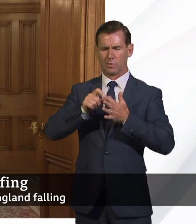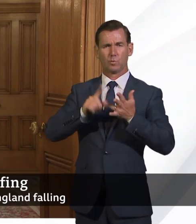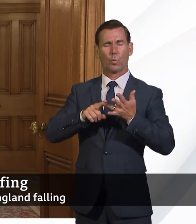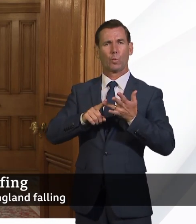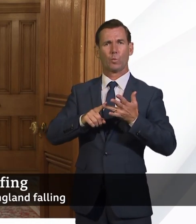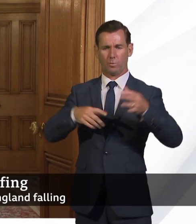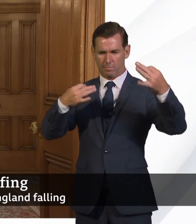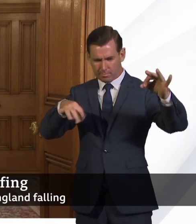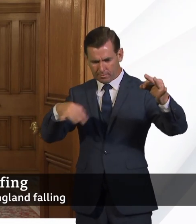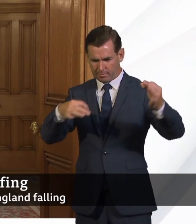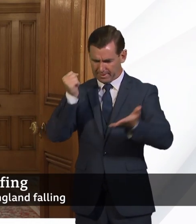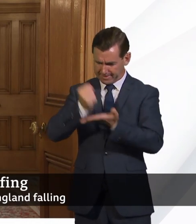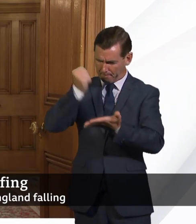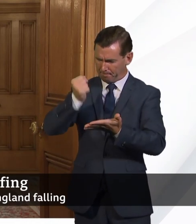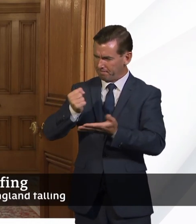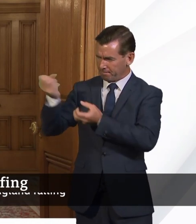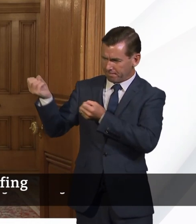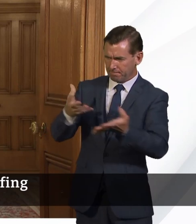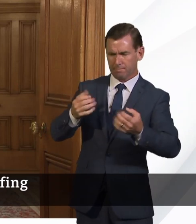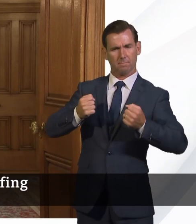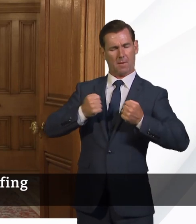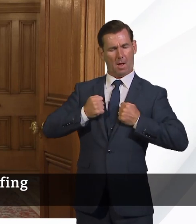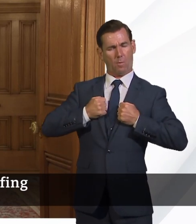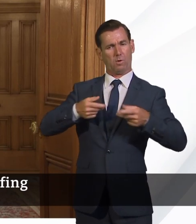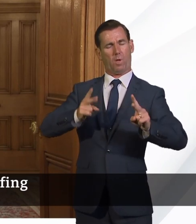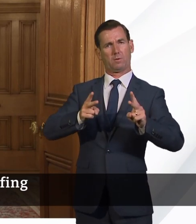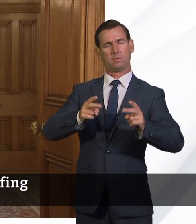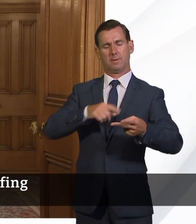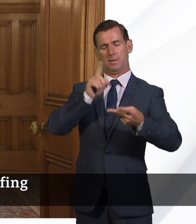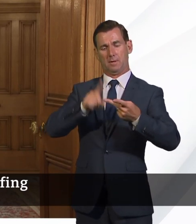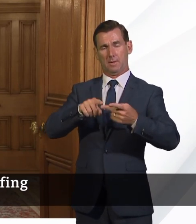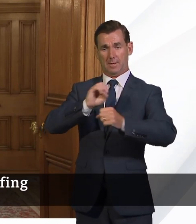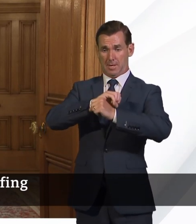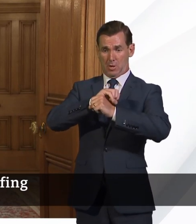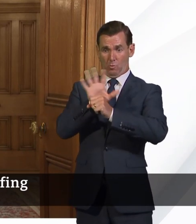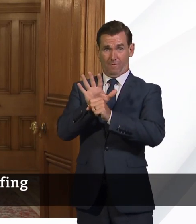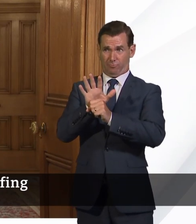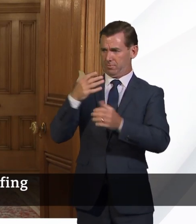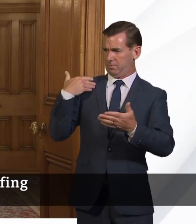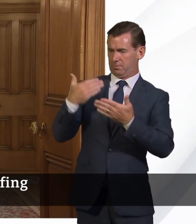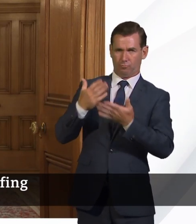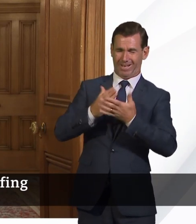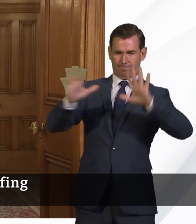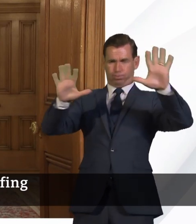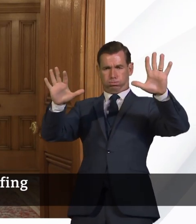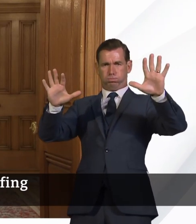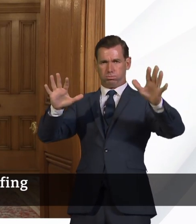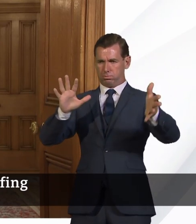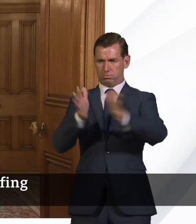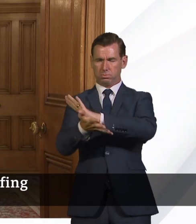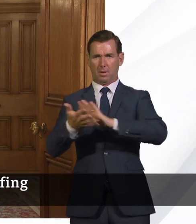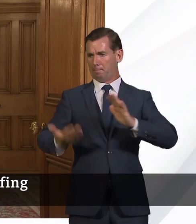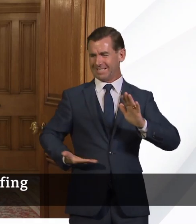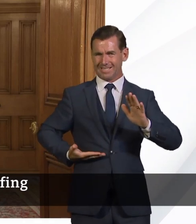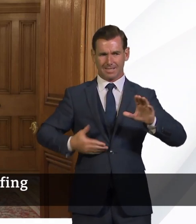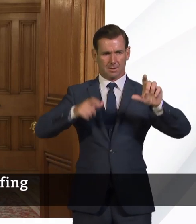we'll do those things on our own terms. Clearly, COVID, as you point out, has been a massive disruption to business. We've